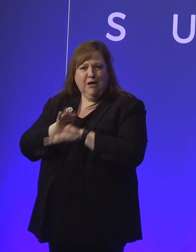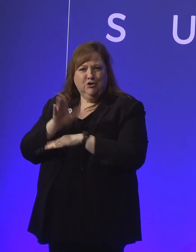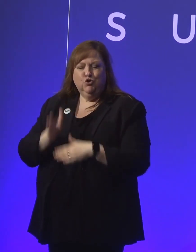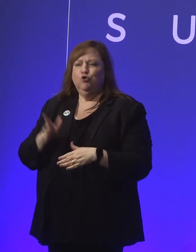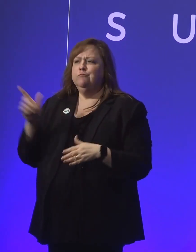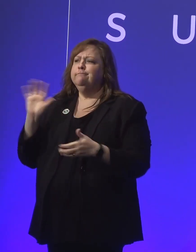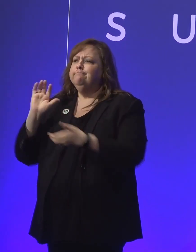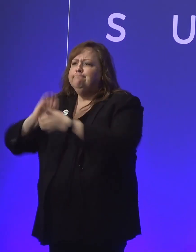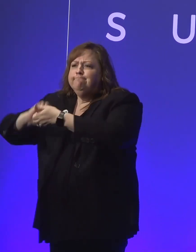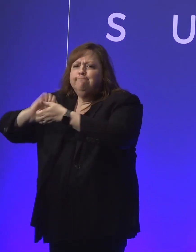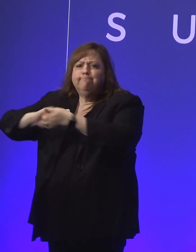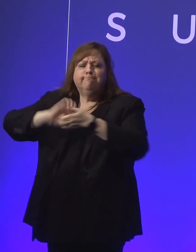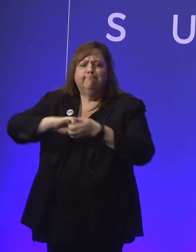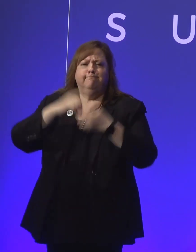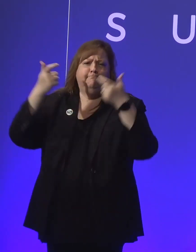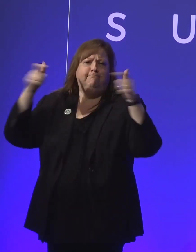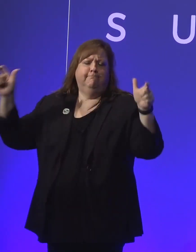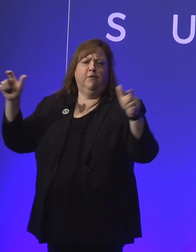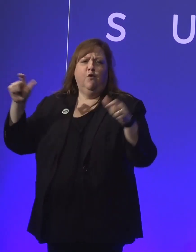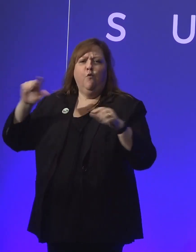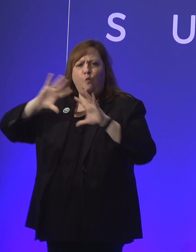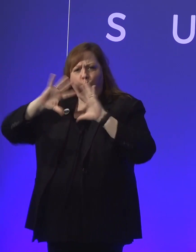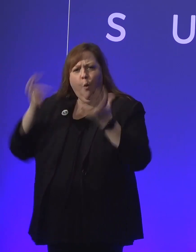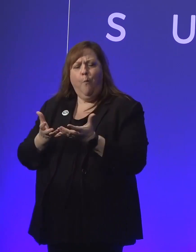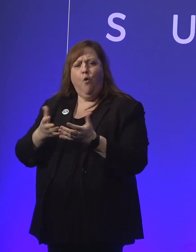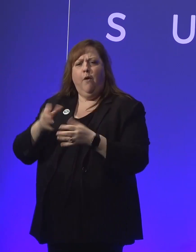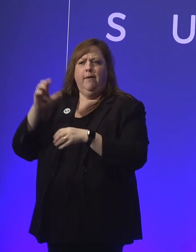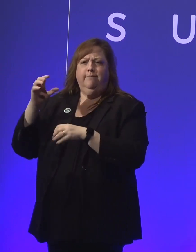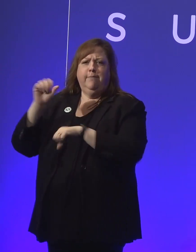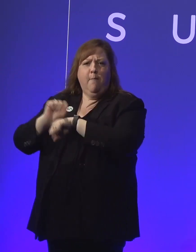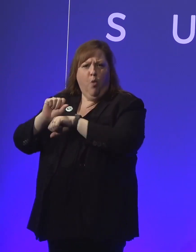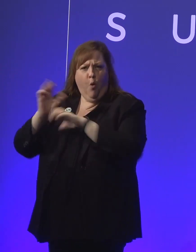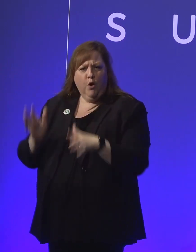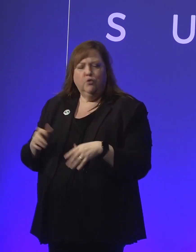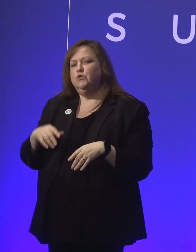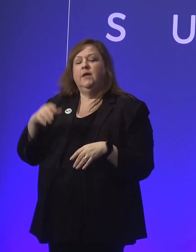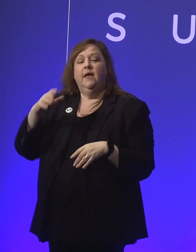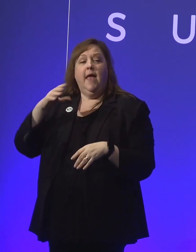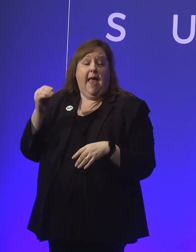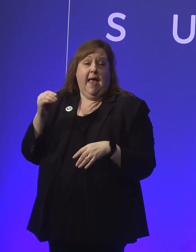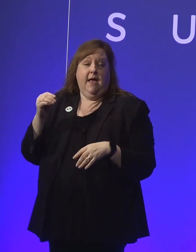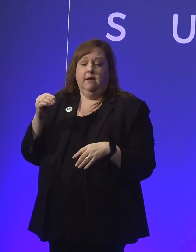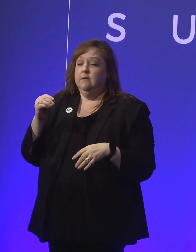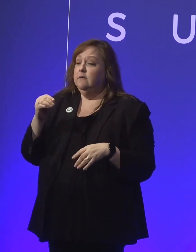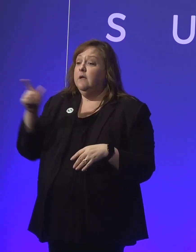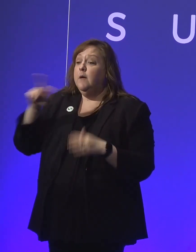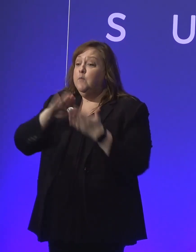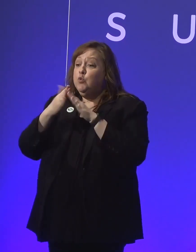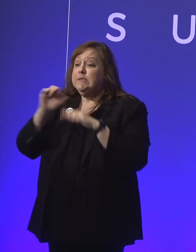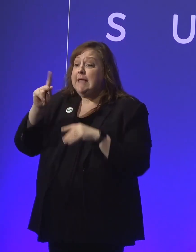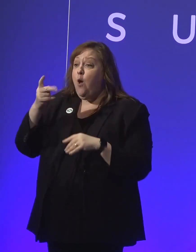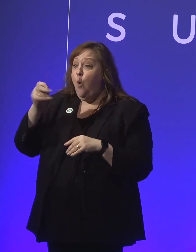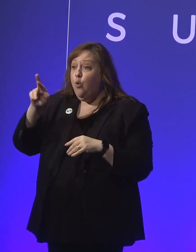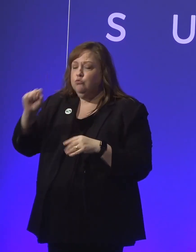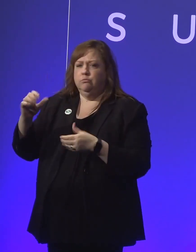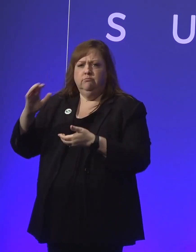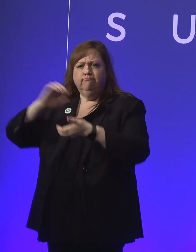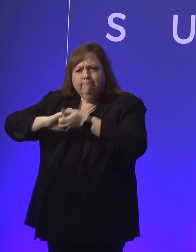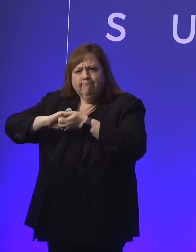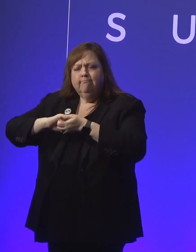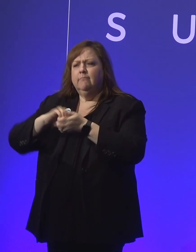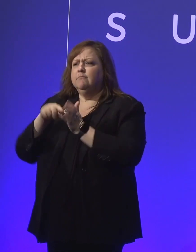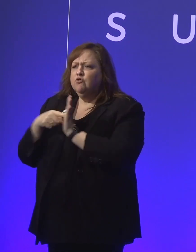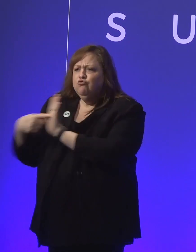global employers and Microsoft's commercial partner network and a wider set of community stakeholders to showcase inclusive